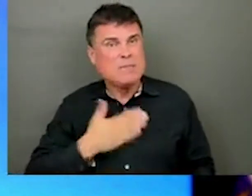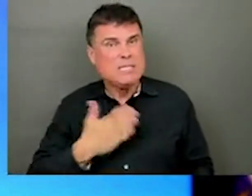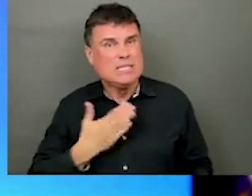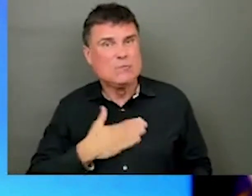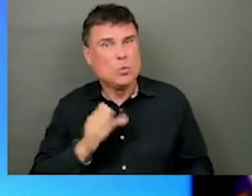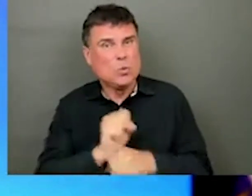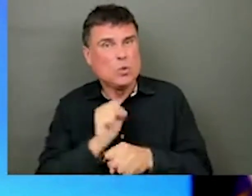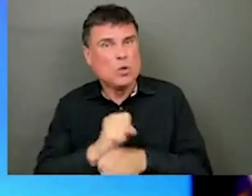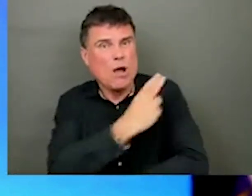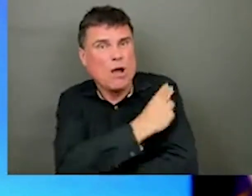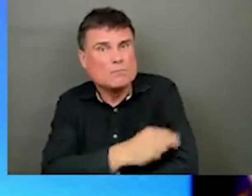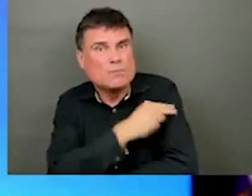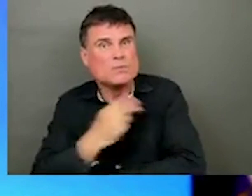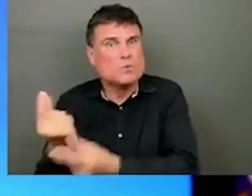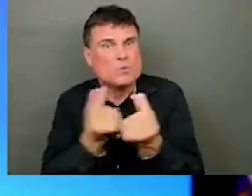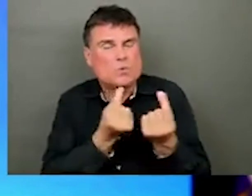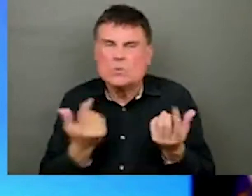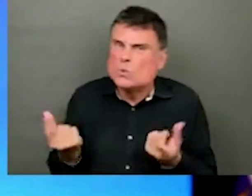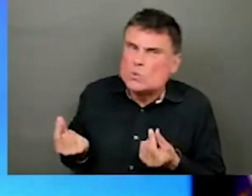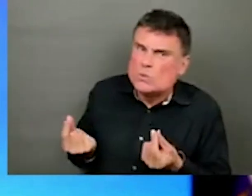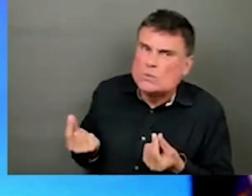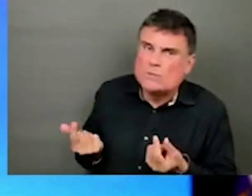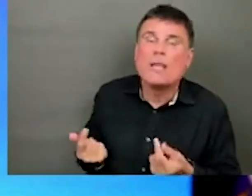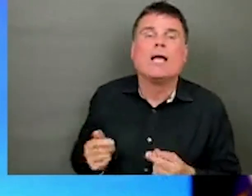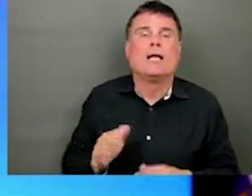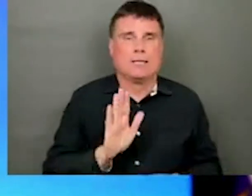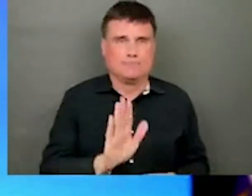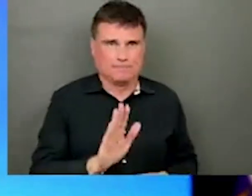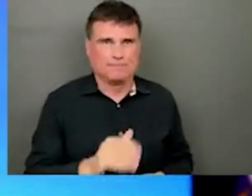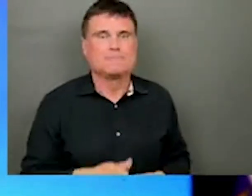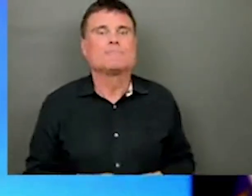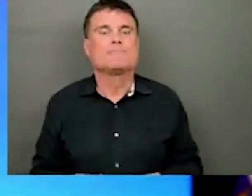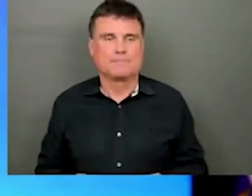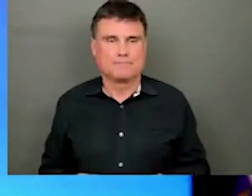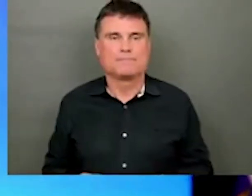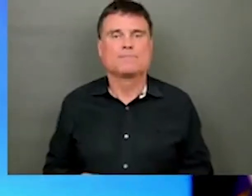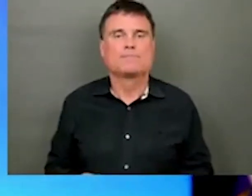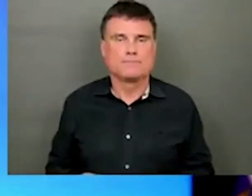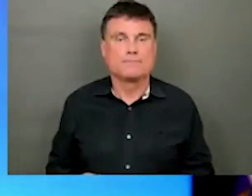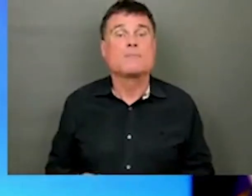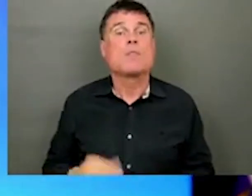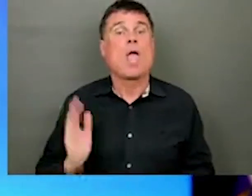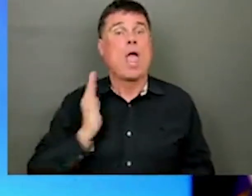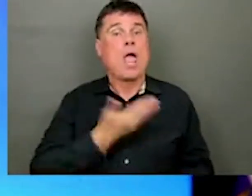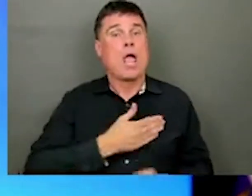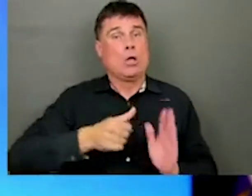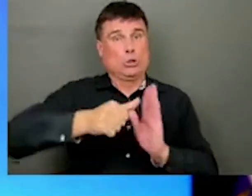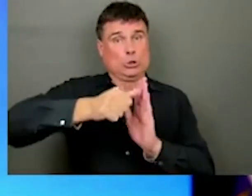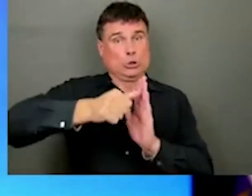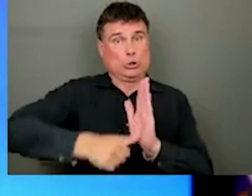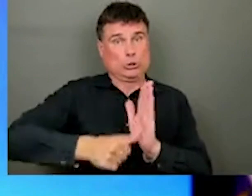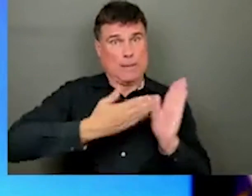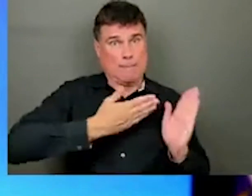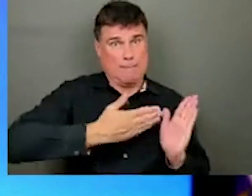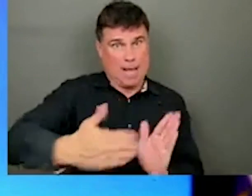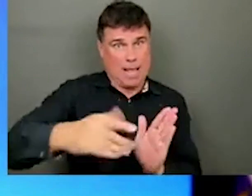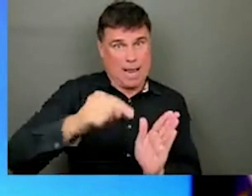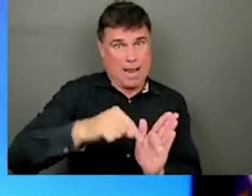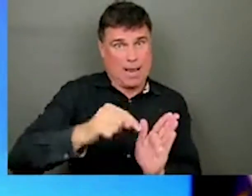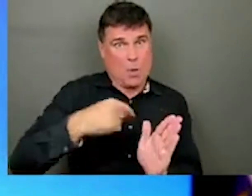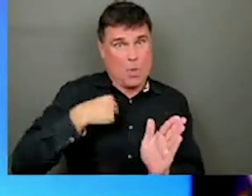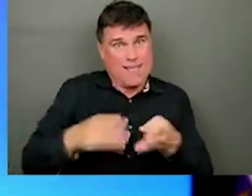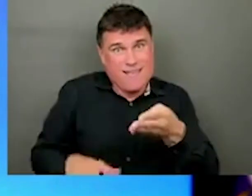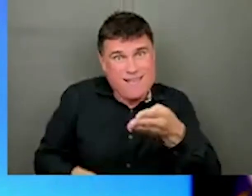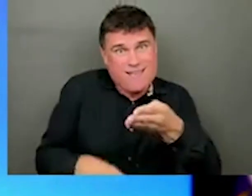this has been an extraordinary year in health care and the surgical renewal plan which has added resources and added nurses and